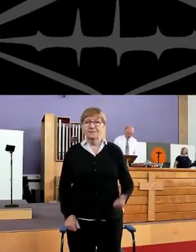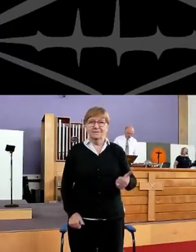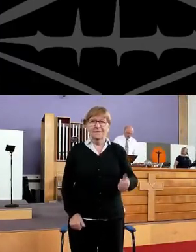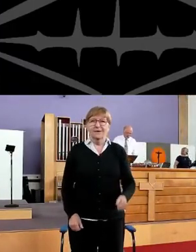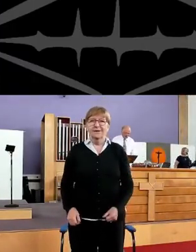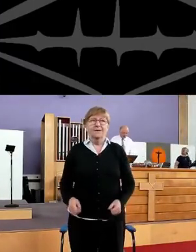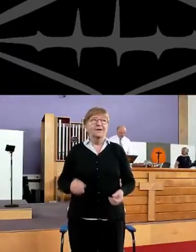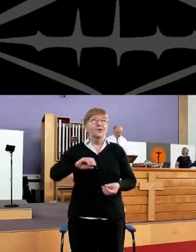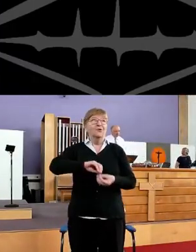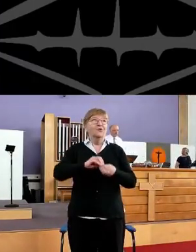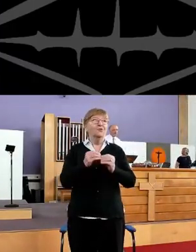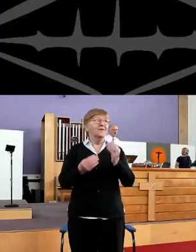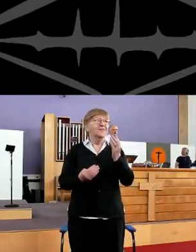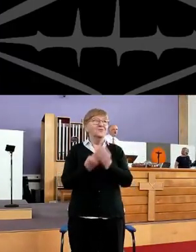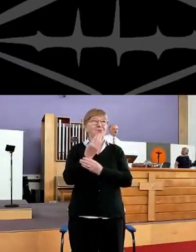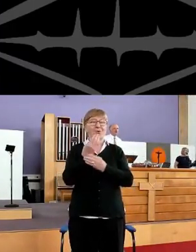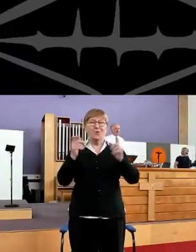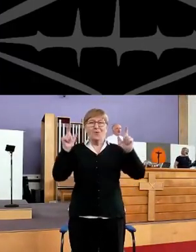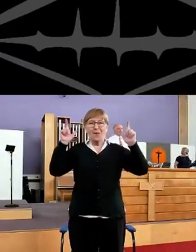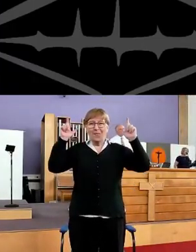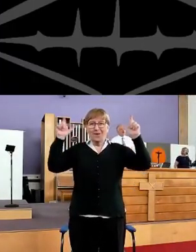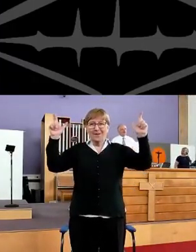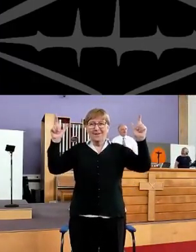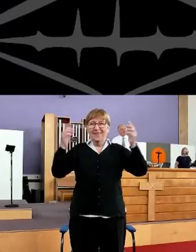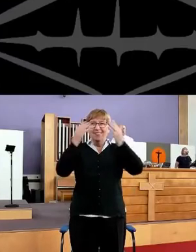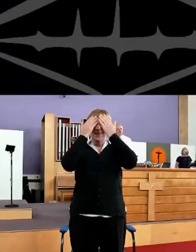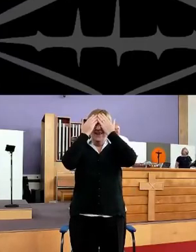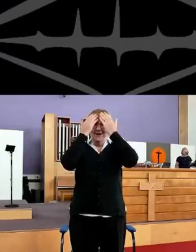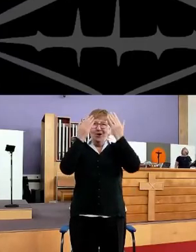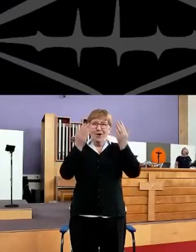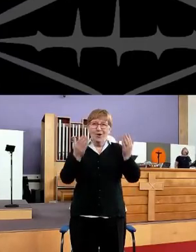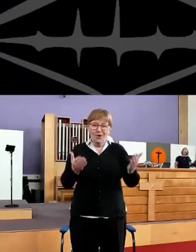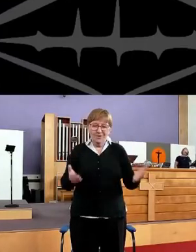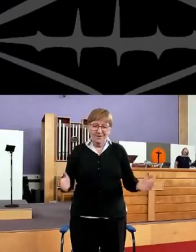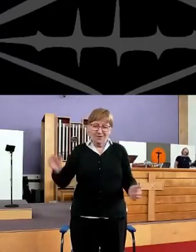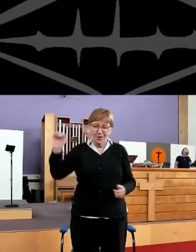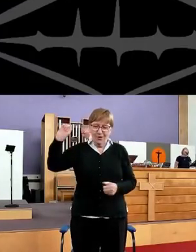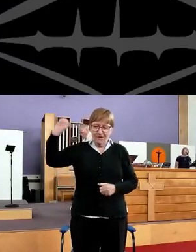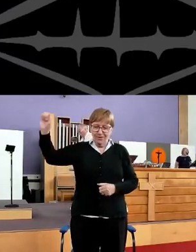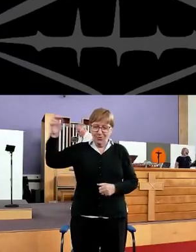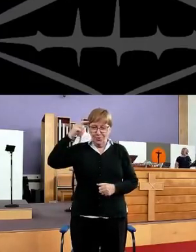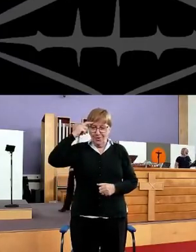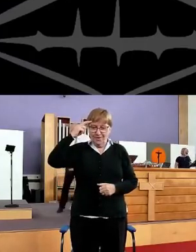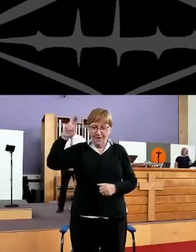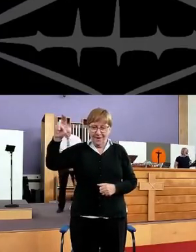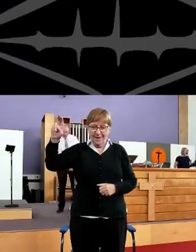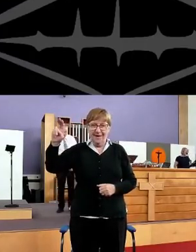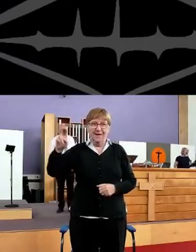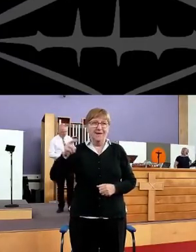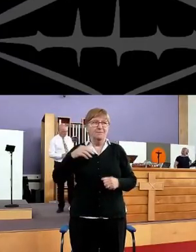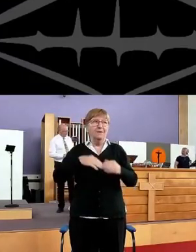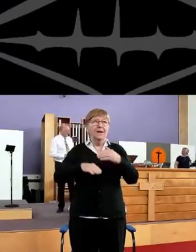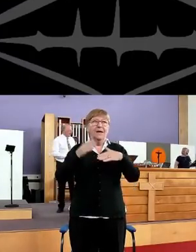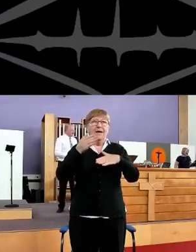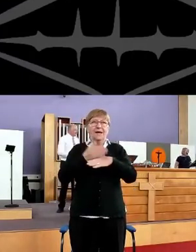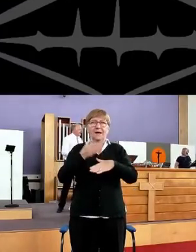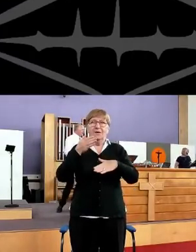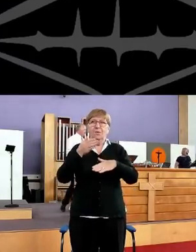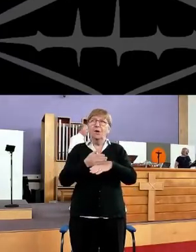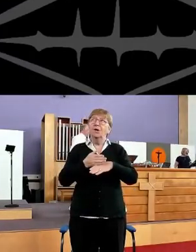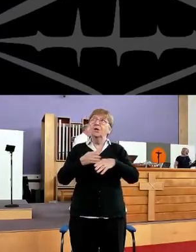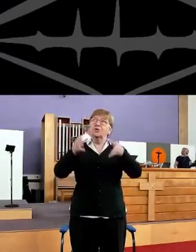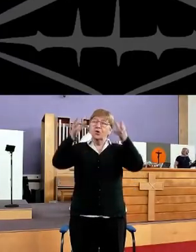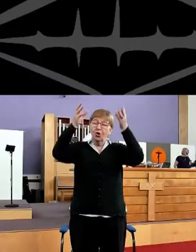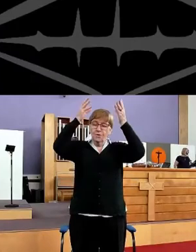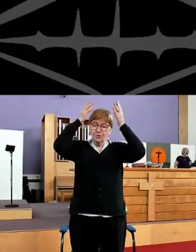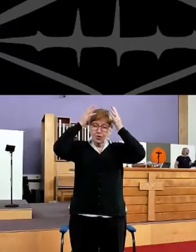Restore, O Lord. the honour, honour made. In